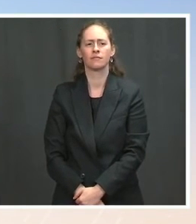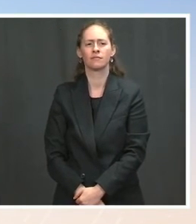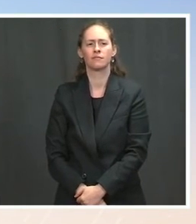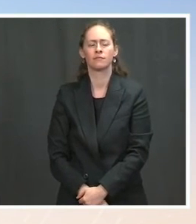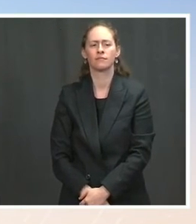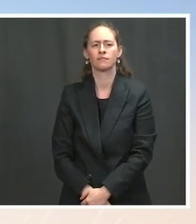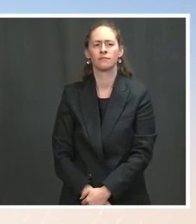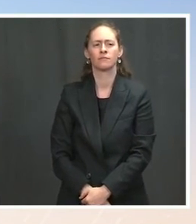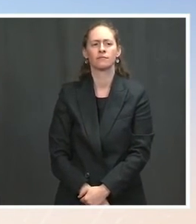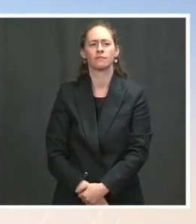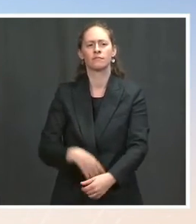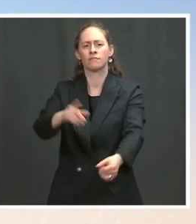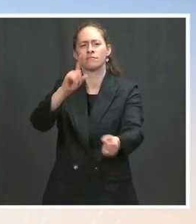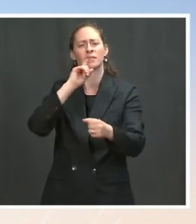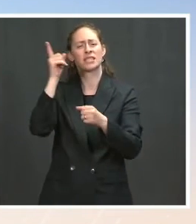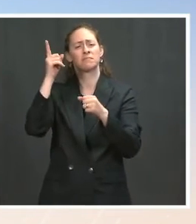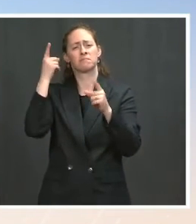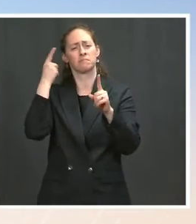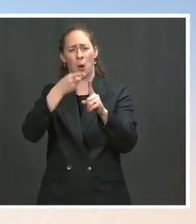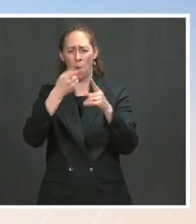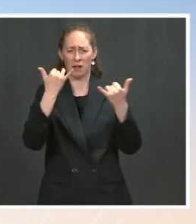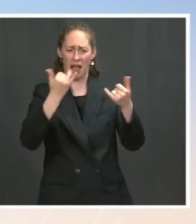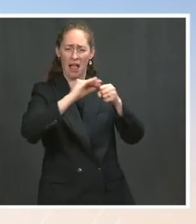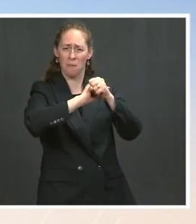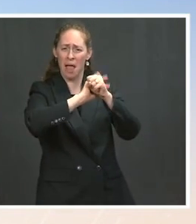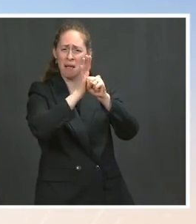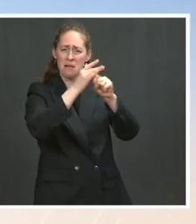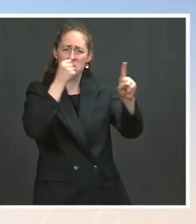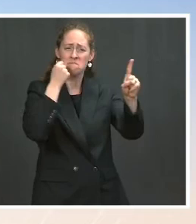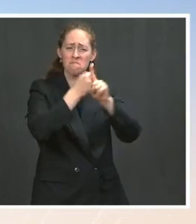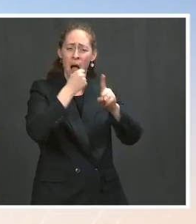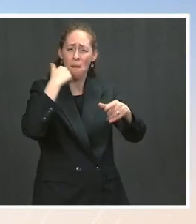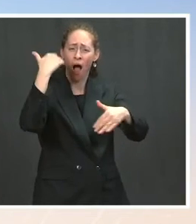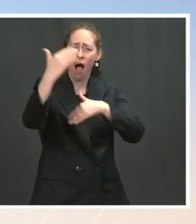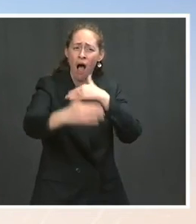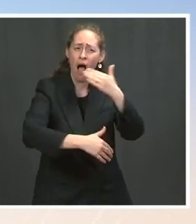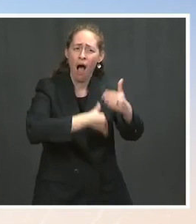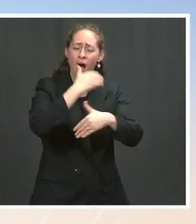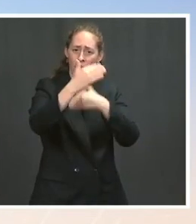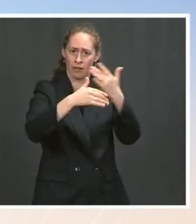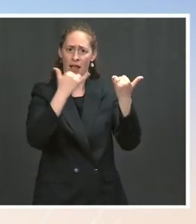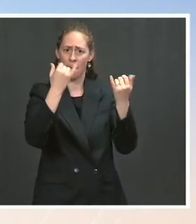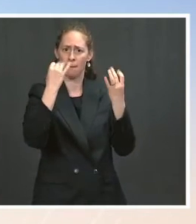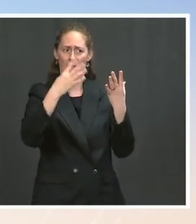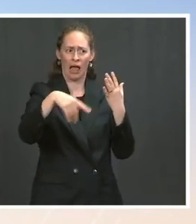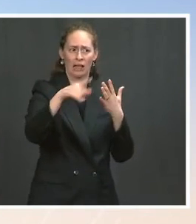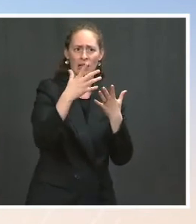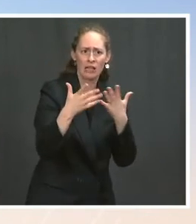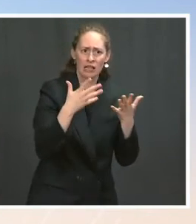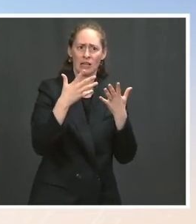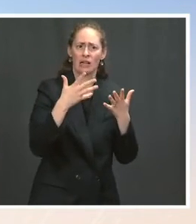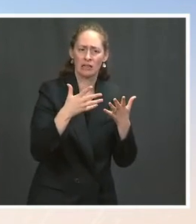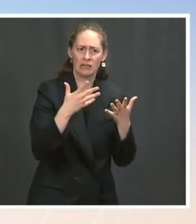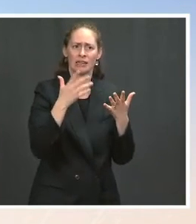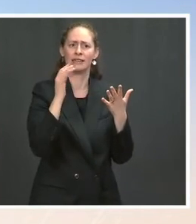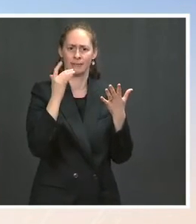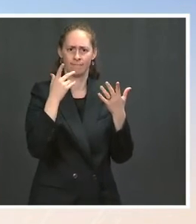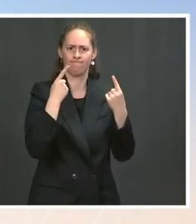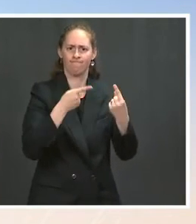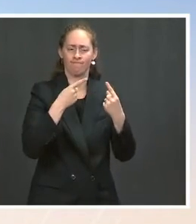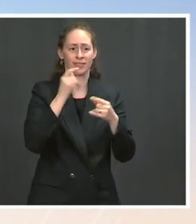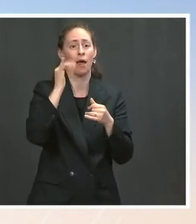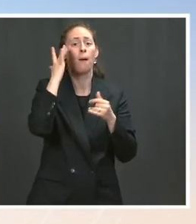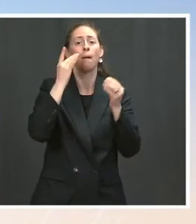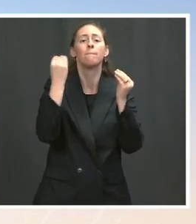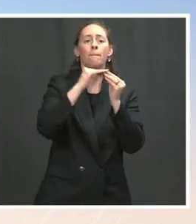during a pandemic is a draw is a major driver in uh in our unemployment data that there are other factors